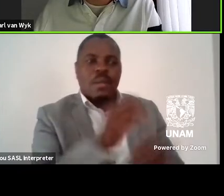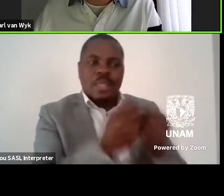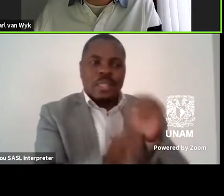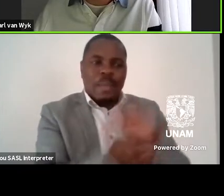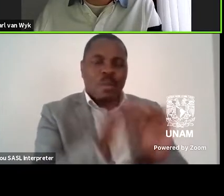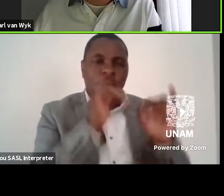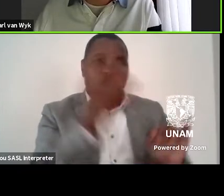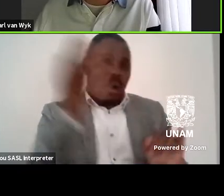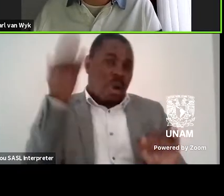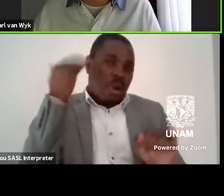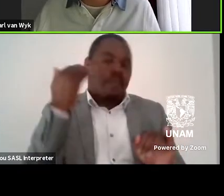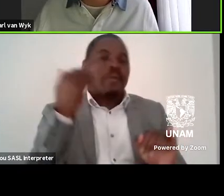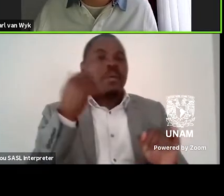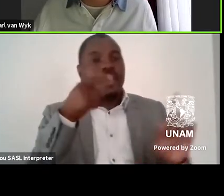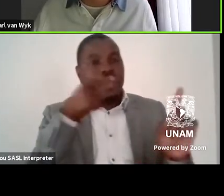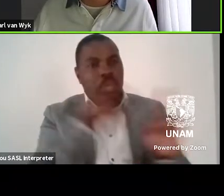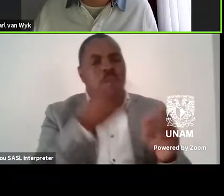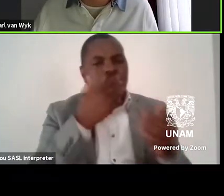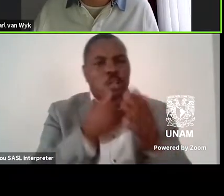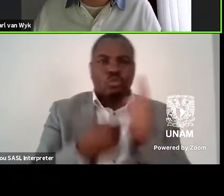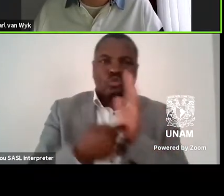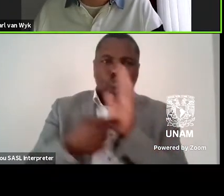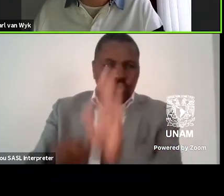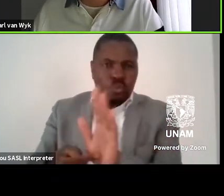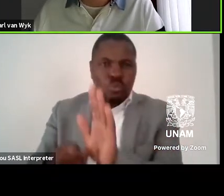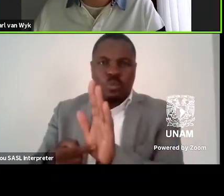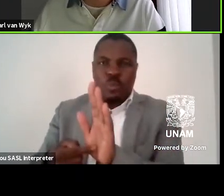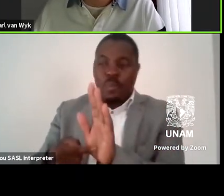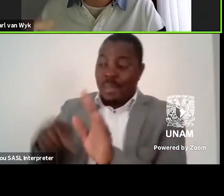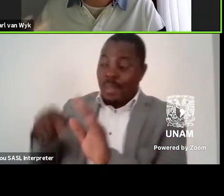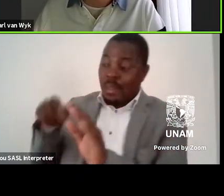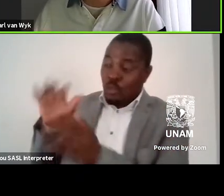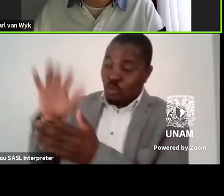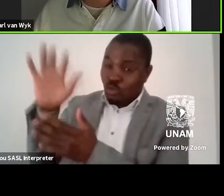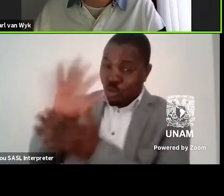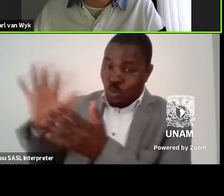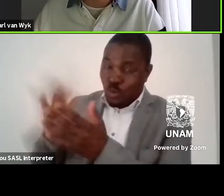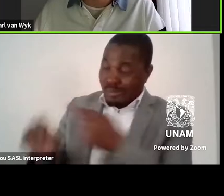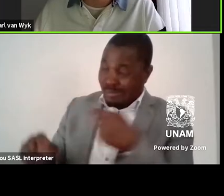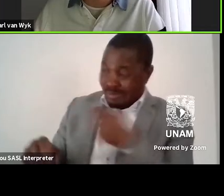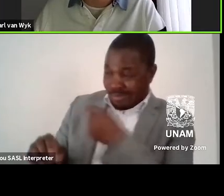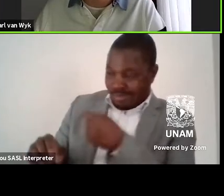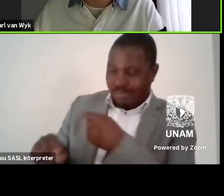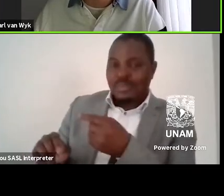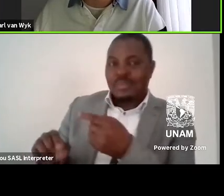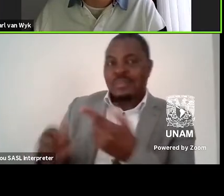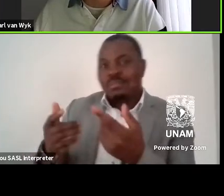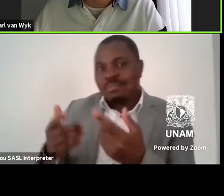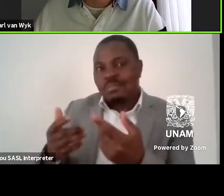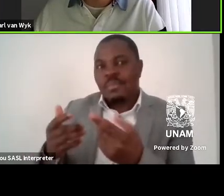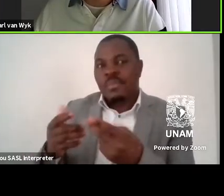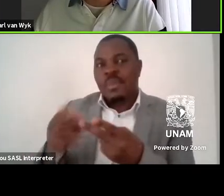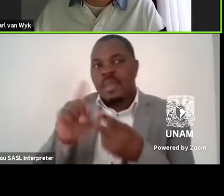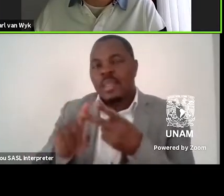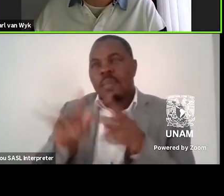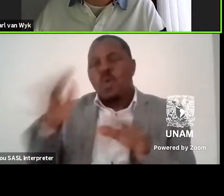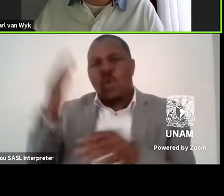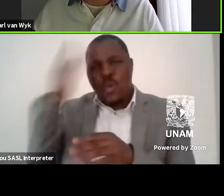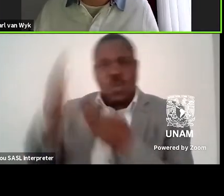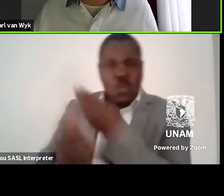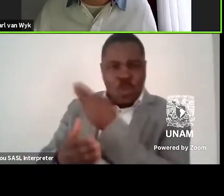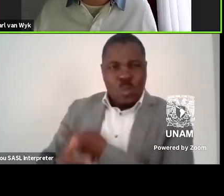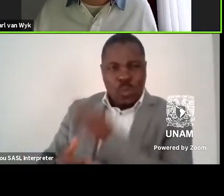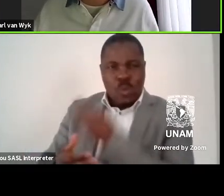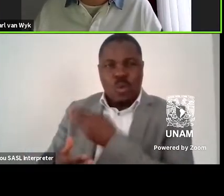afraid either to show that on the margins of those stories, on those stories that we become far too complacent with and far too familiar with, that